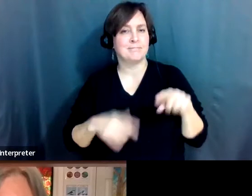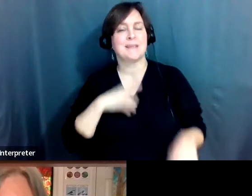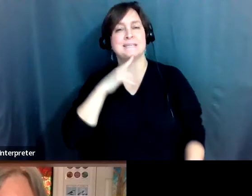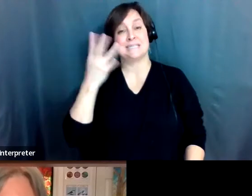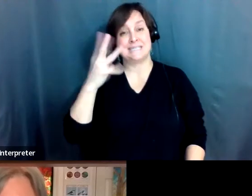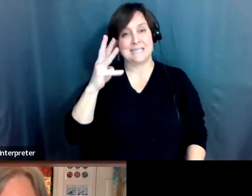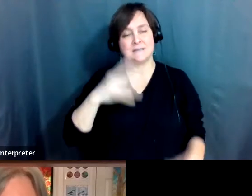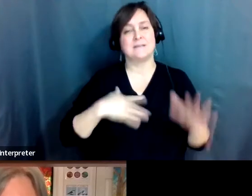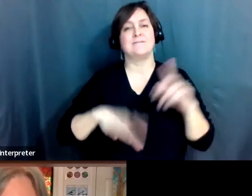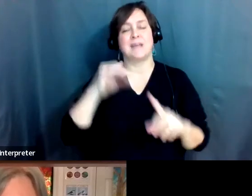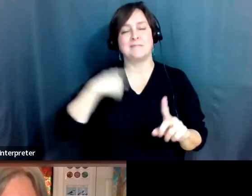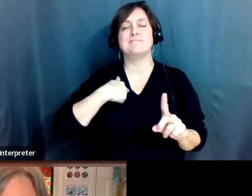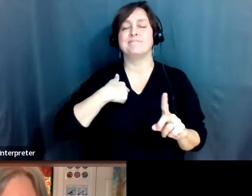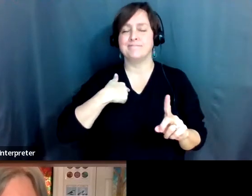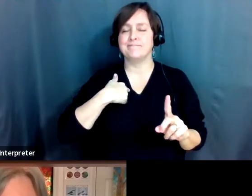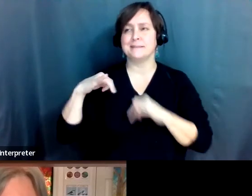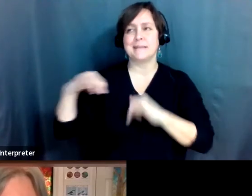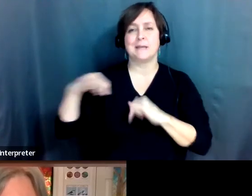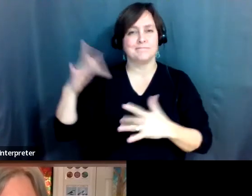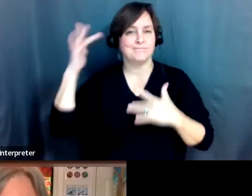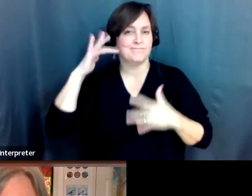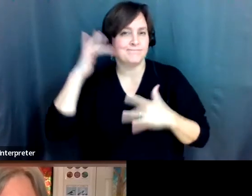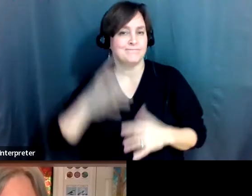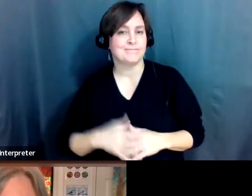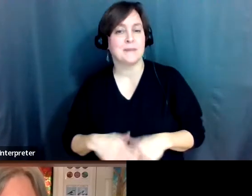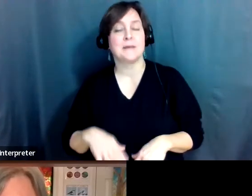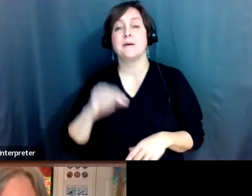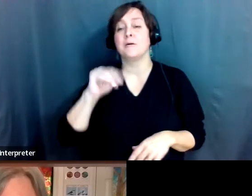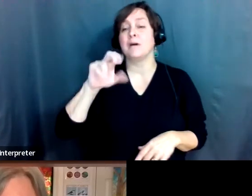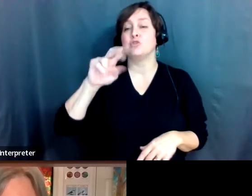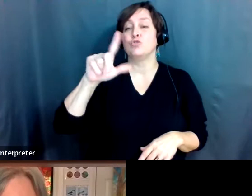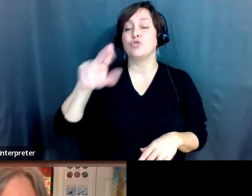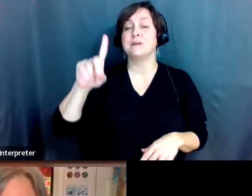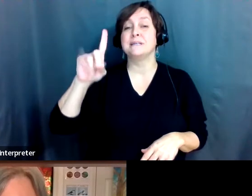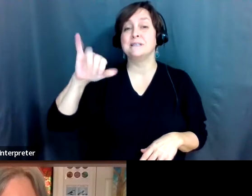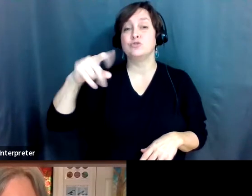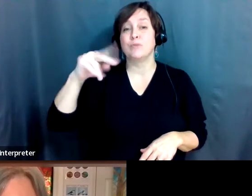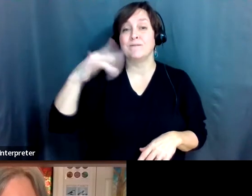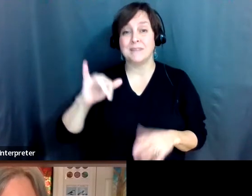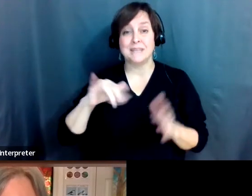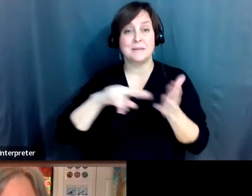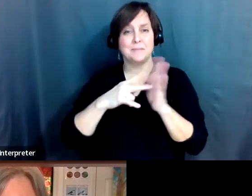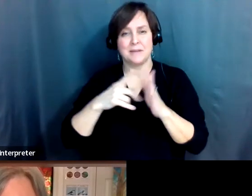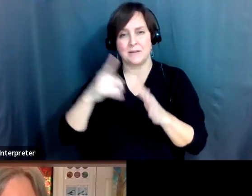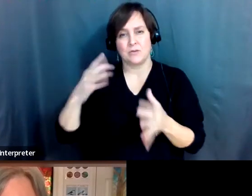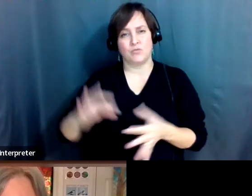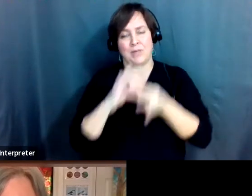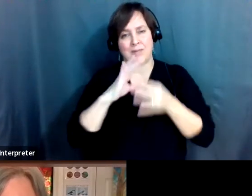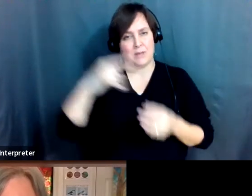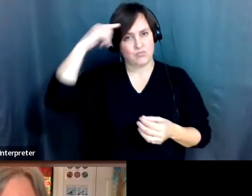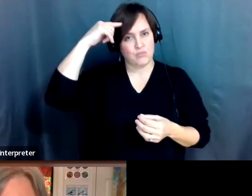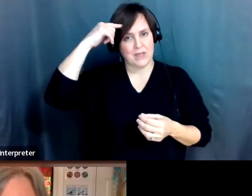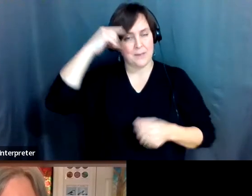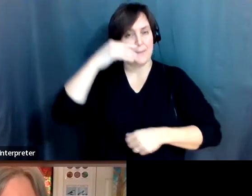dystrophy. Um, so muscular dystrophy is a slowly progressive neuromuscular disease. So